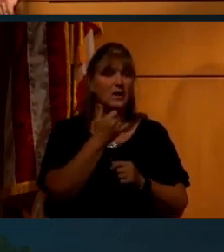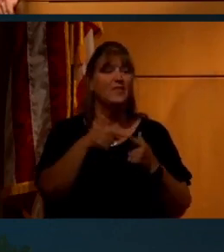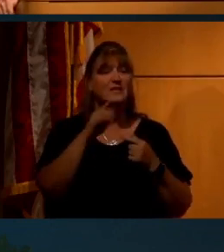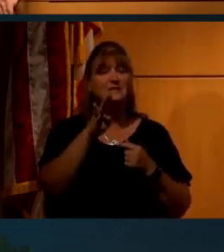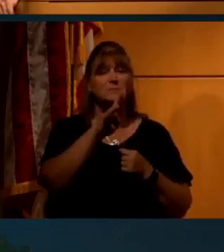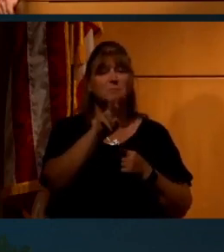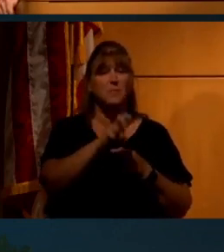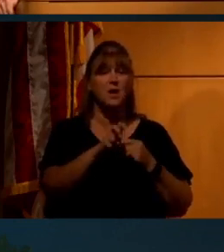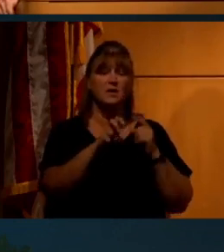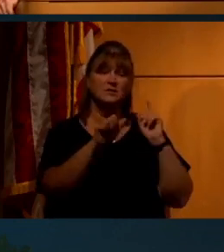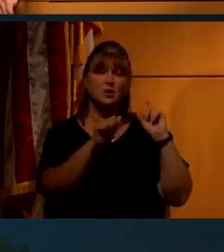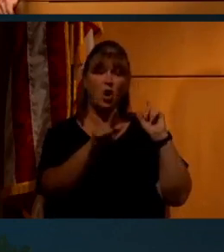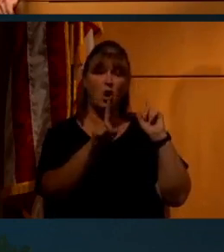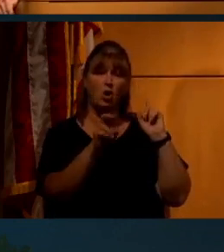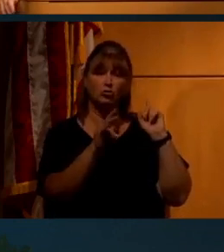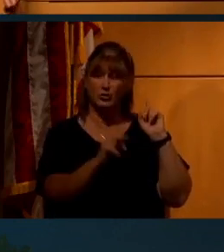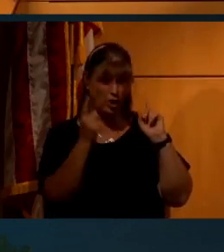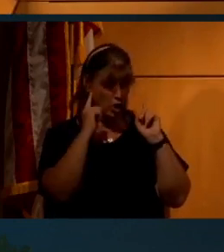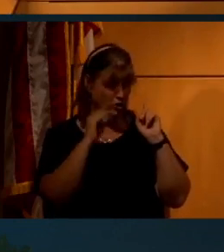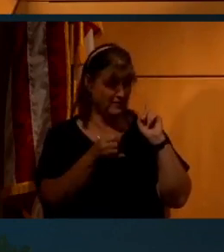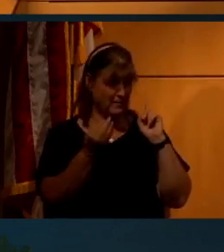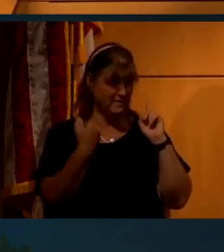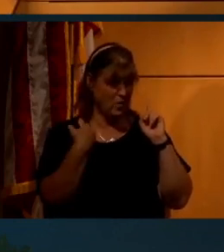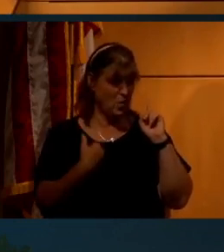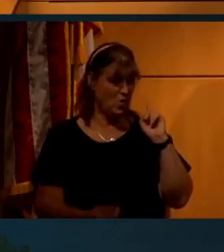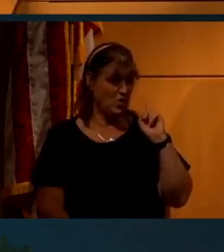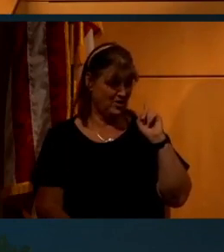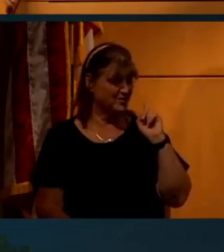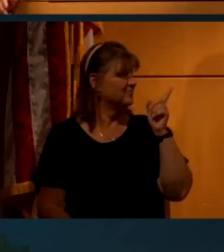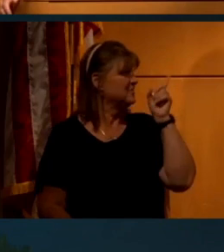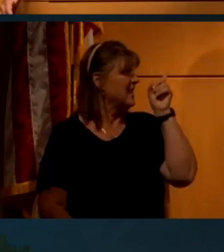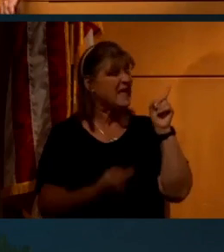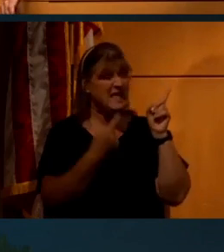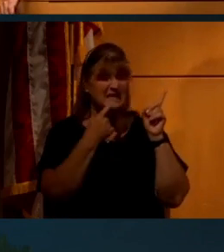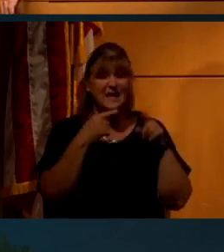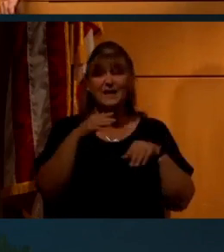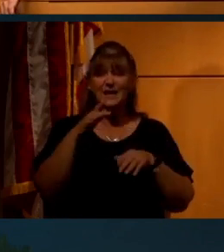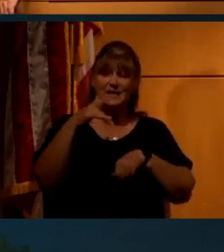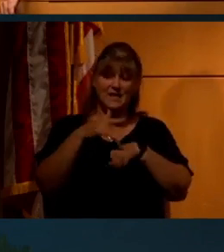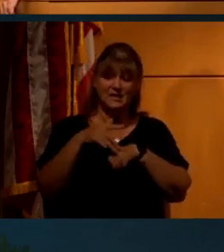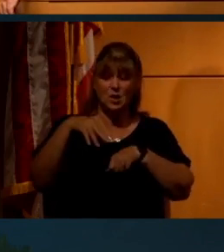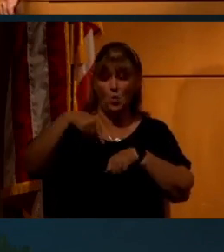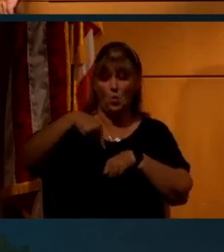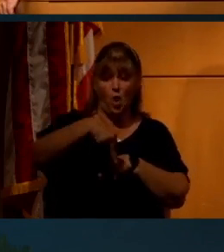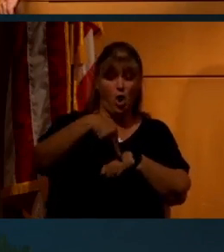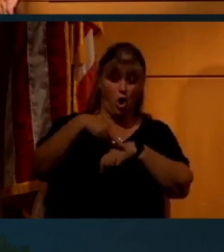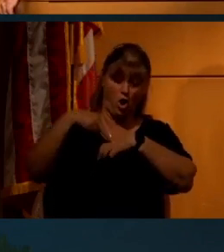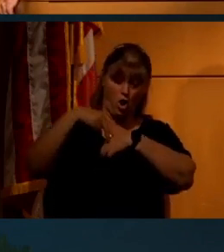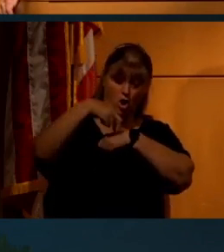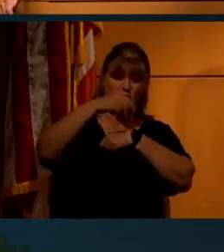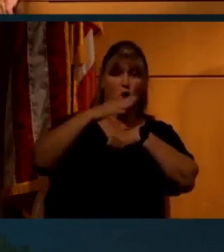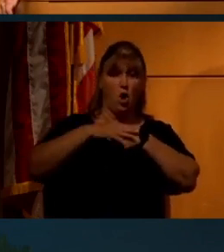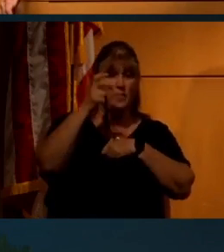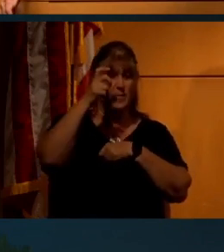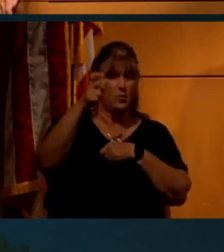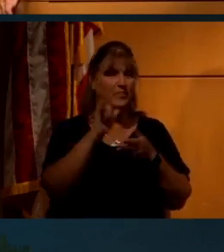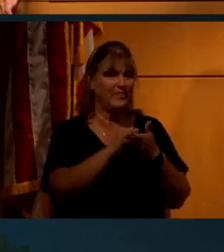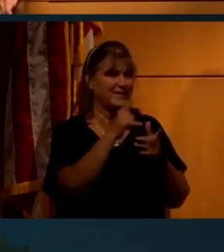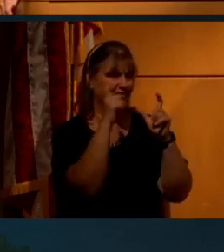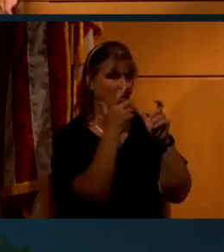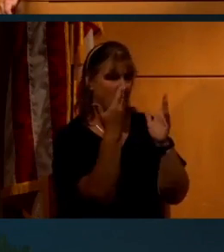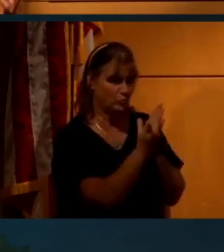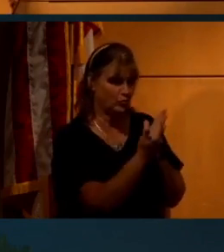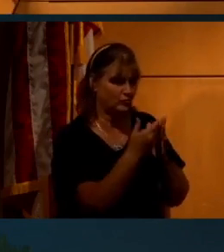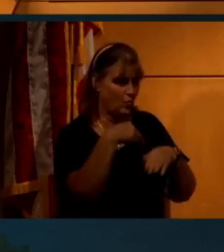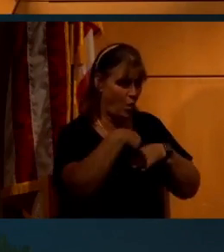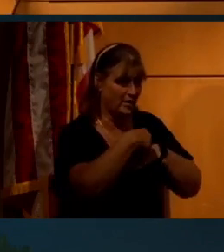Aldrin. You may have heard of him. He claims to have walked on the moon. This would be photographic evidence of him